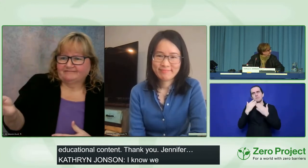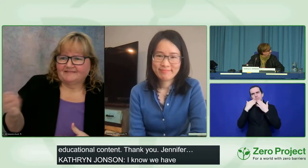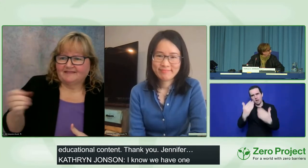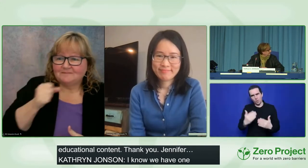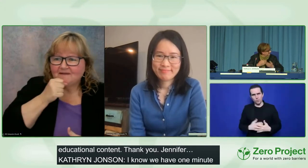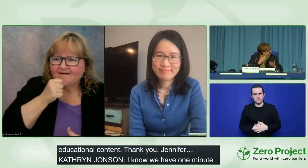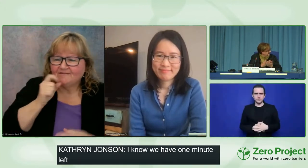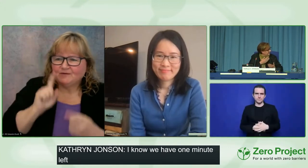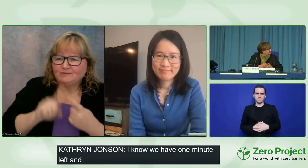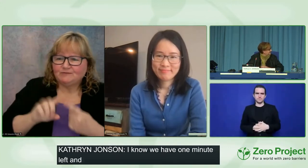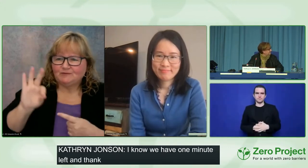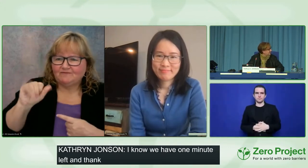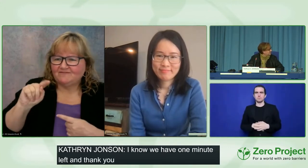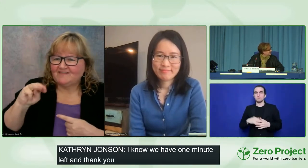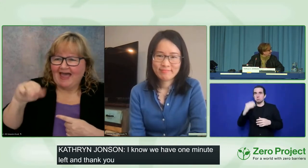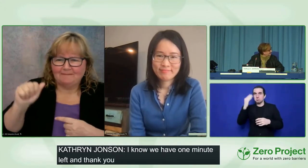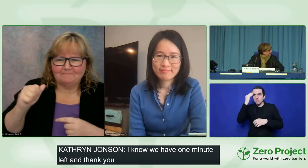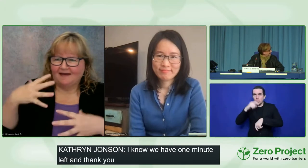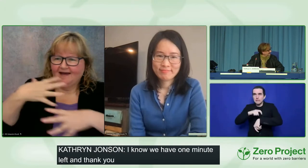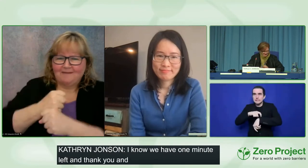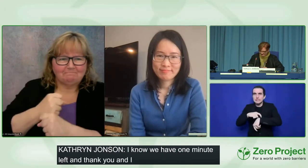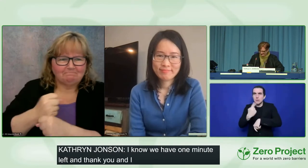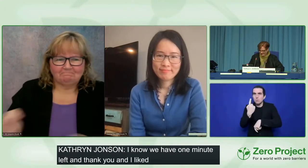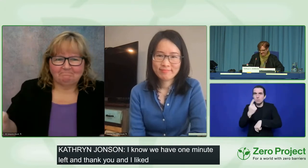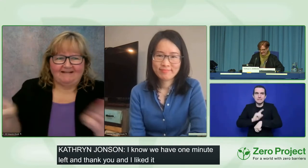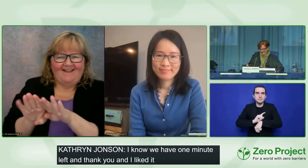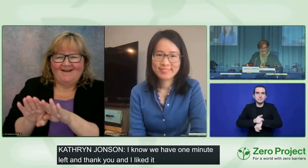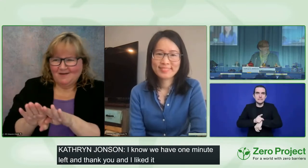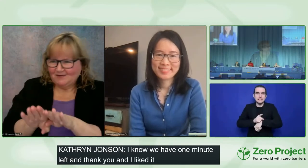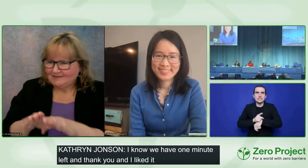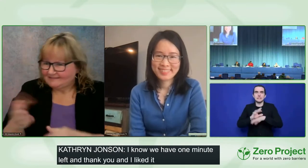comments? A minute. Give us that power shot at the end.